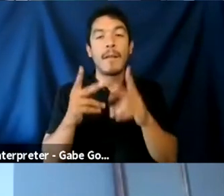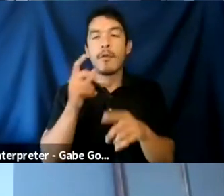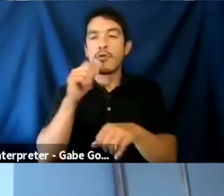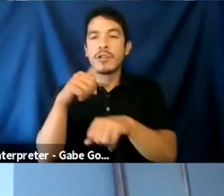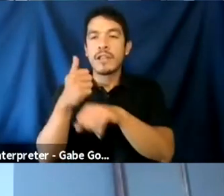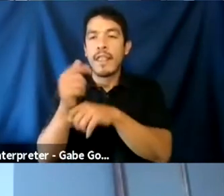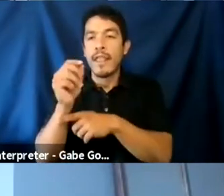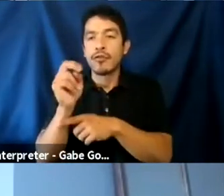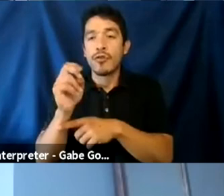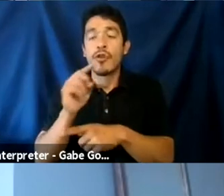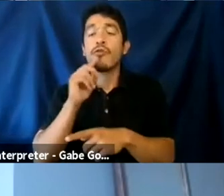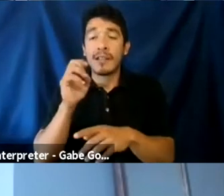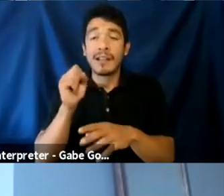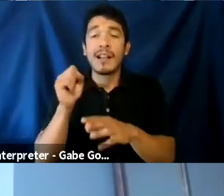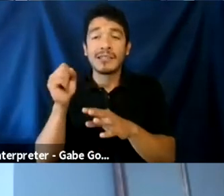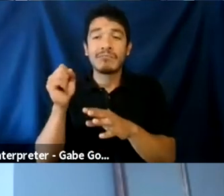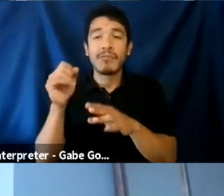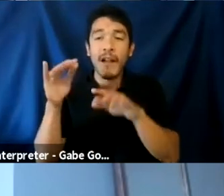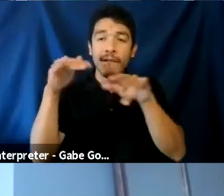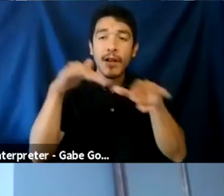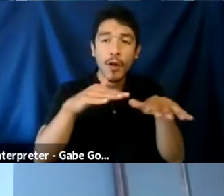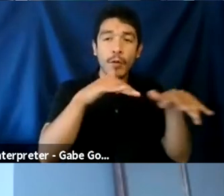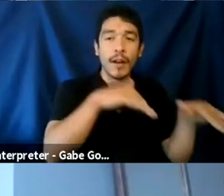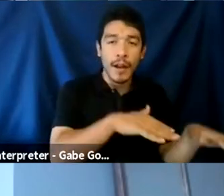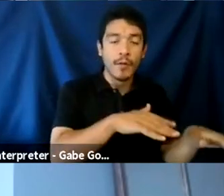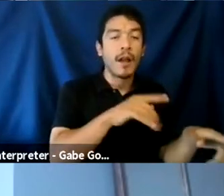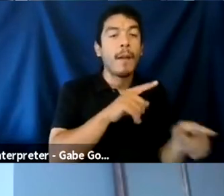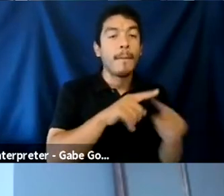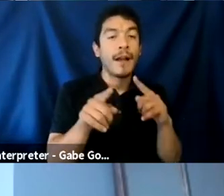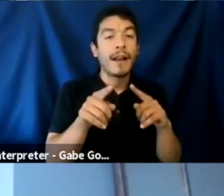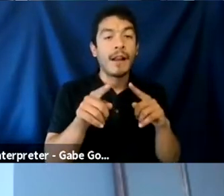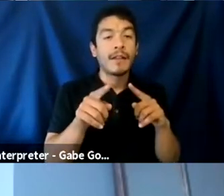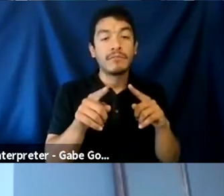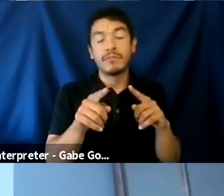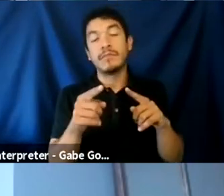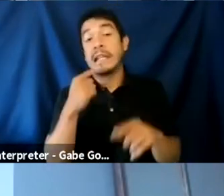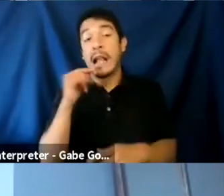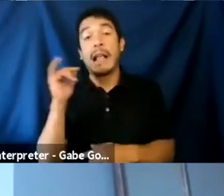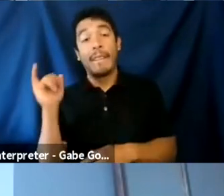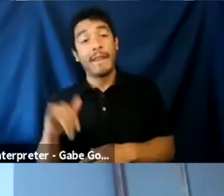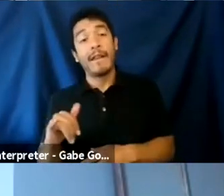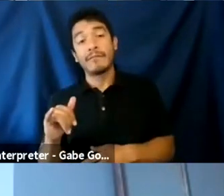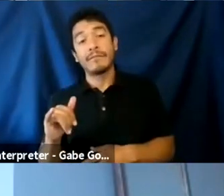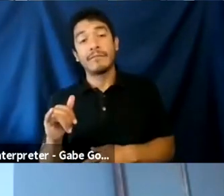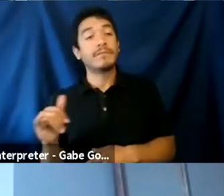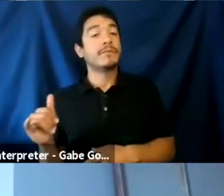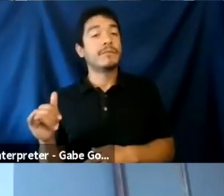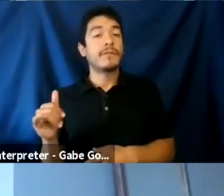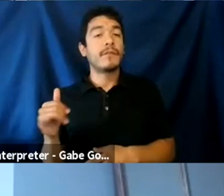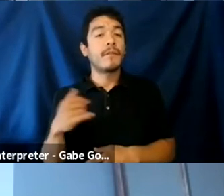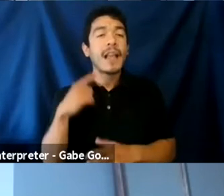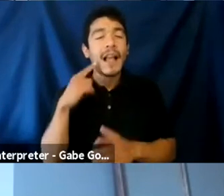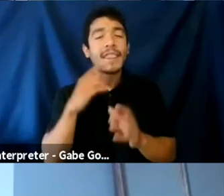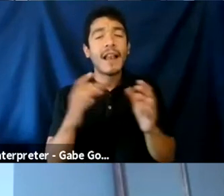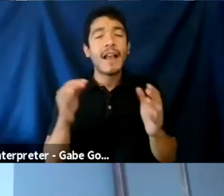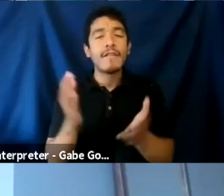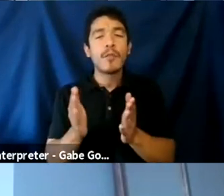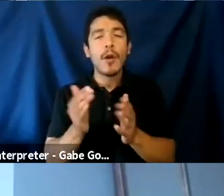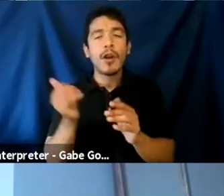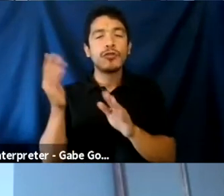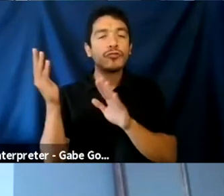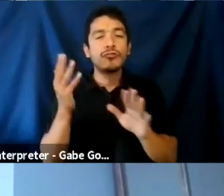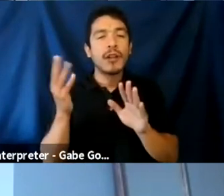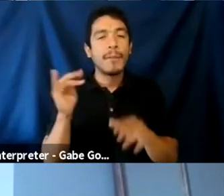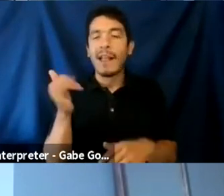tone and it really does flow downward. That said, I will say, I think, um, a lot of the smaller streams, you know, like anybody,